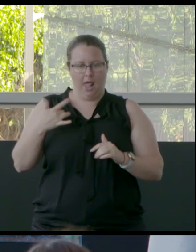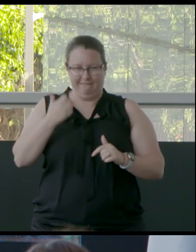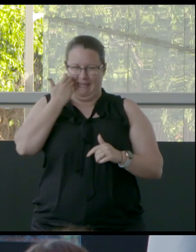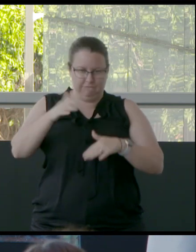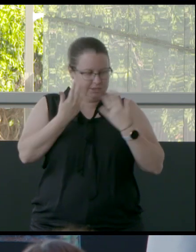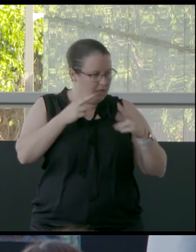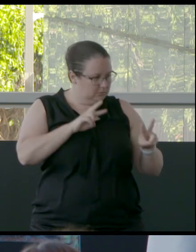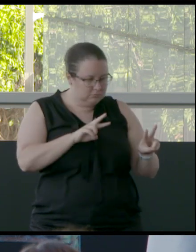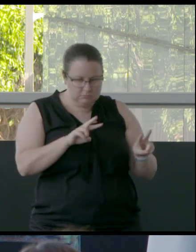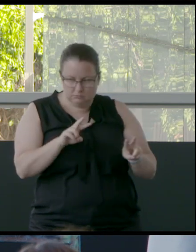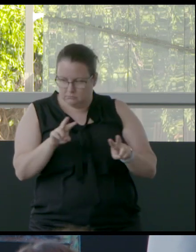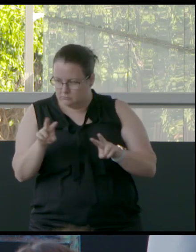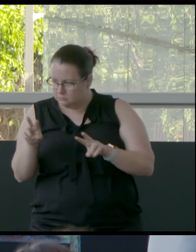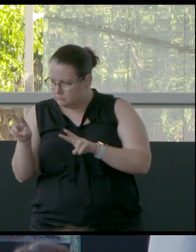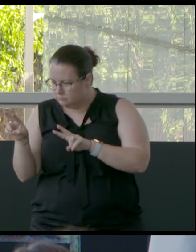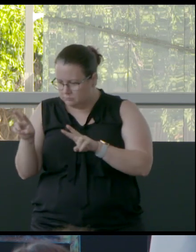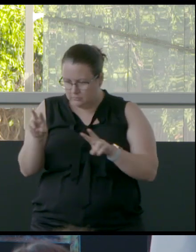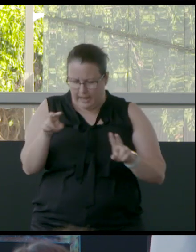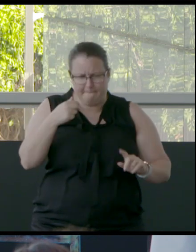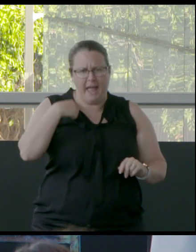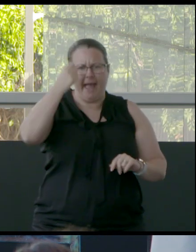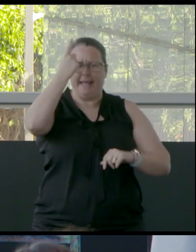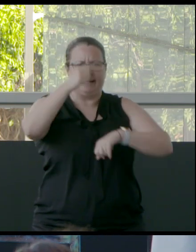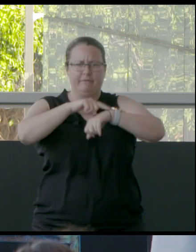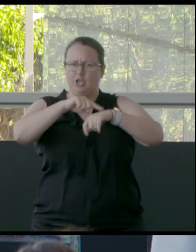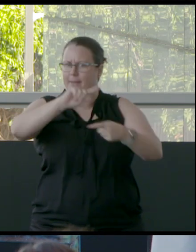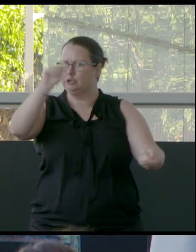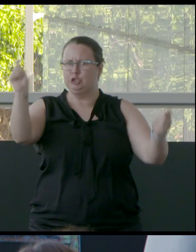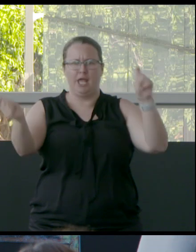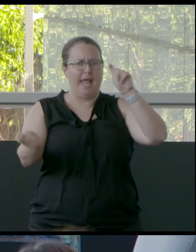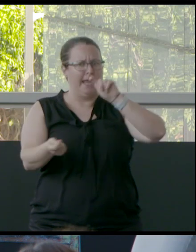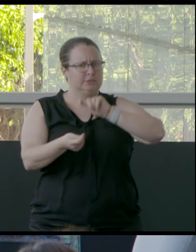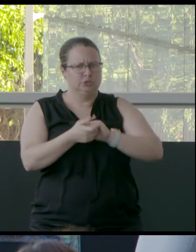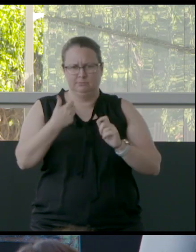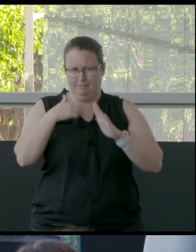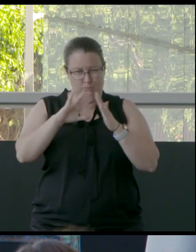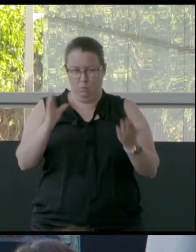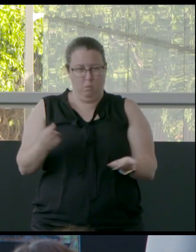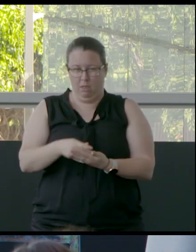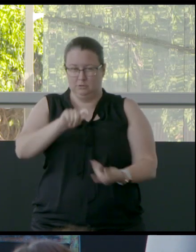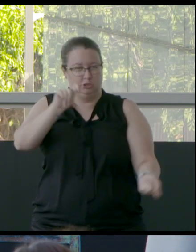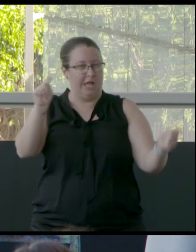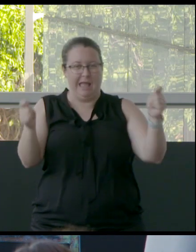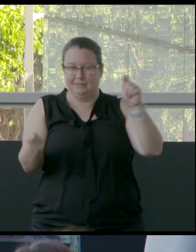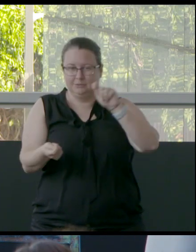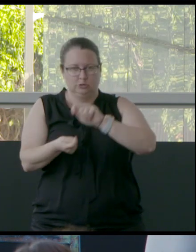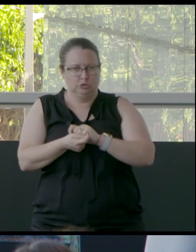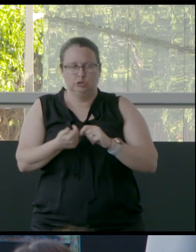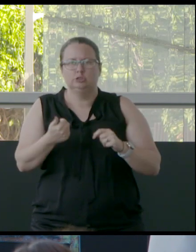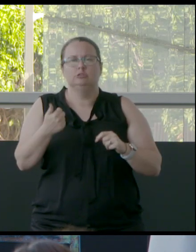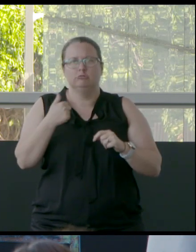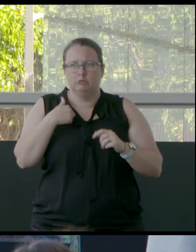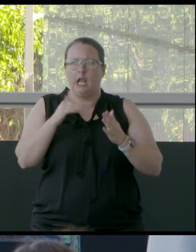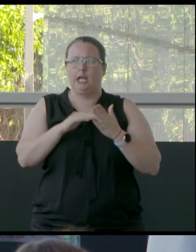and time, my whole sense of time, everything changing. Like, that has... Yeah, that has